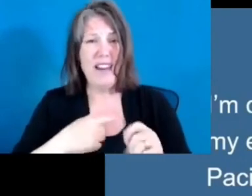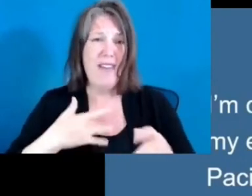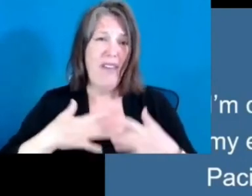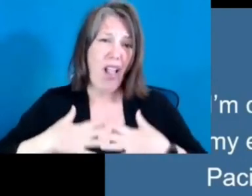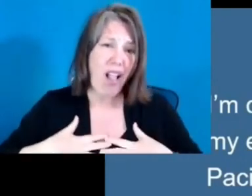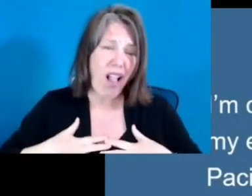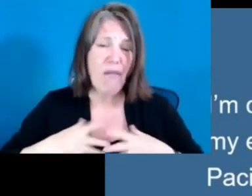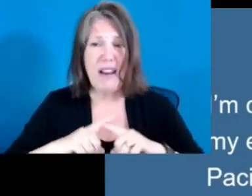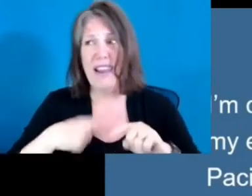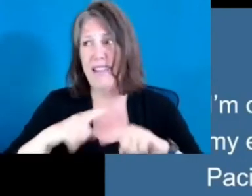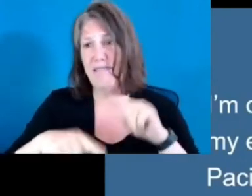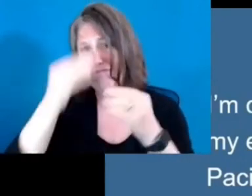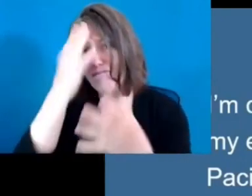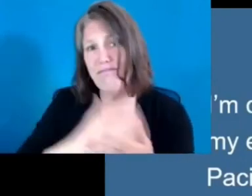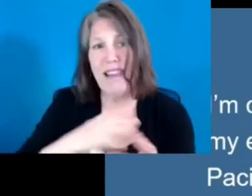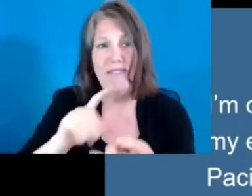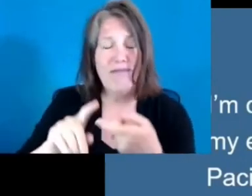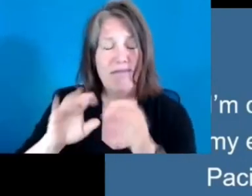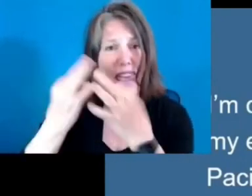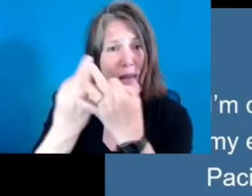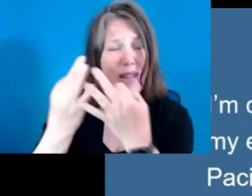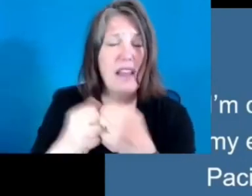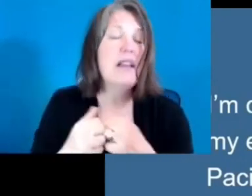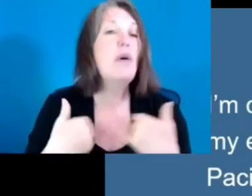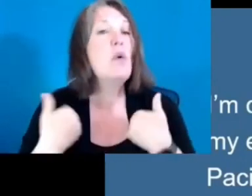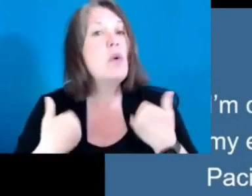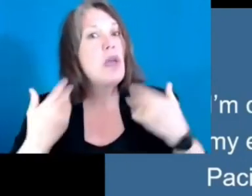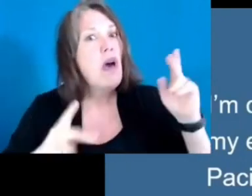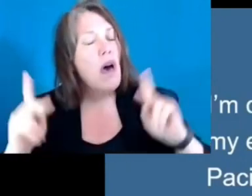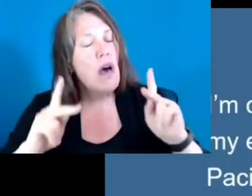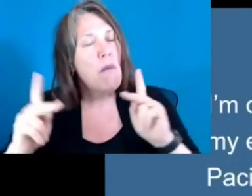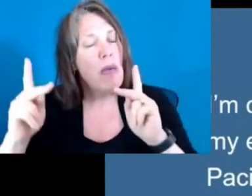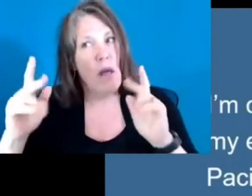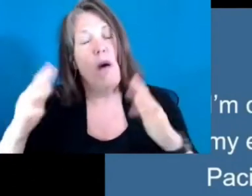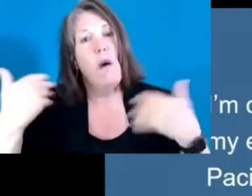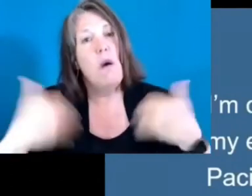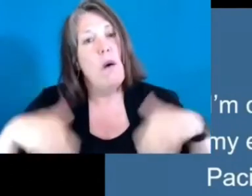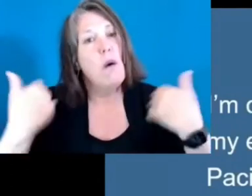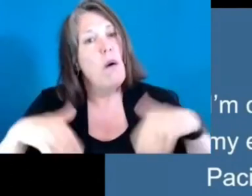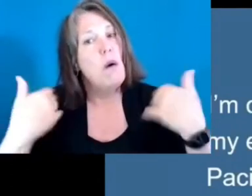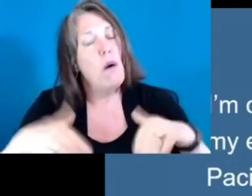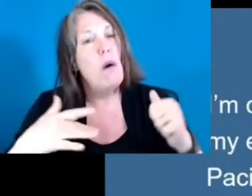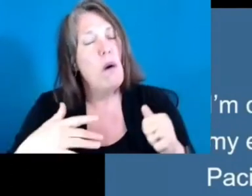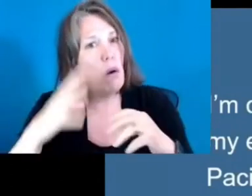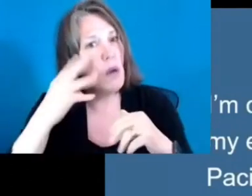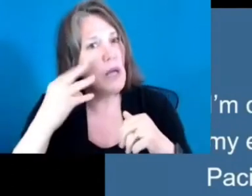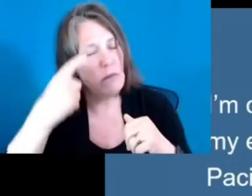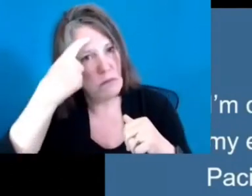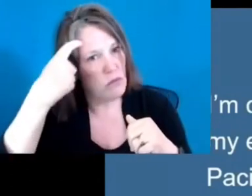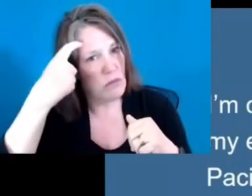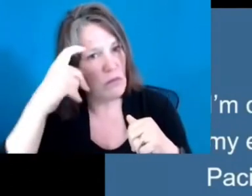a lot of trauma, a lot of anxiety into